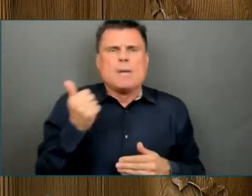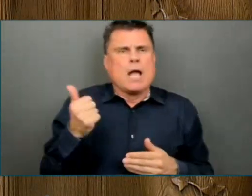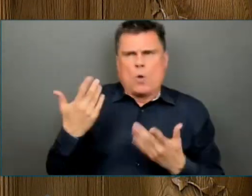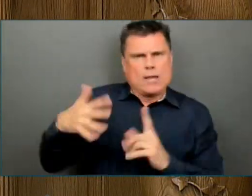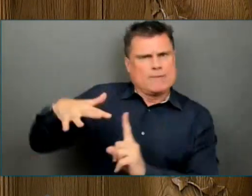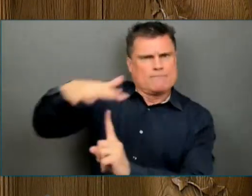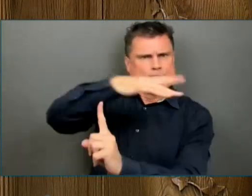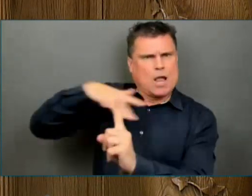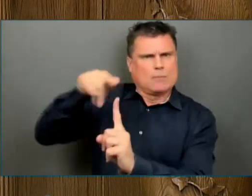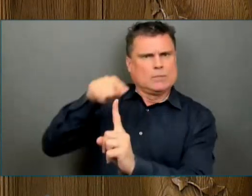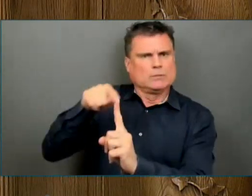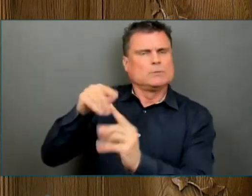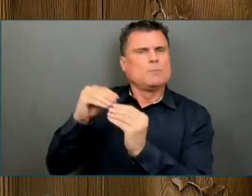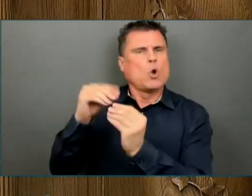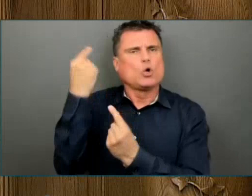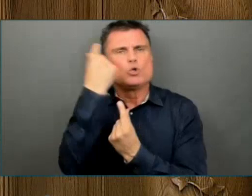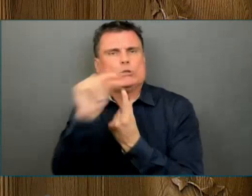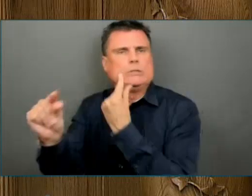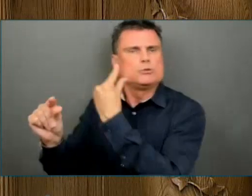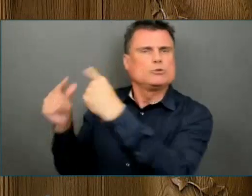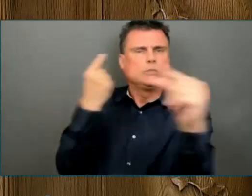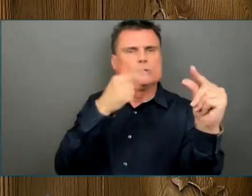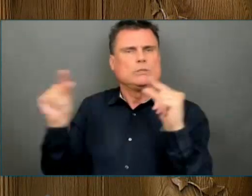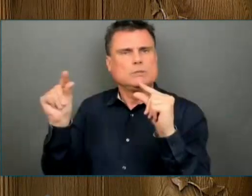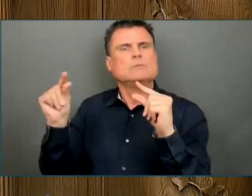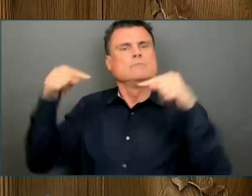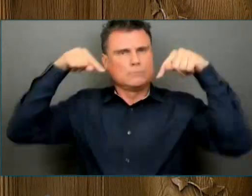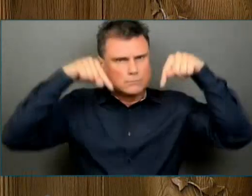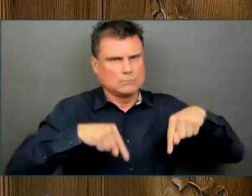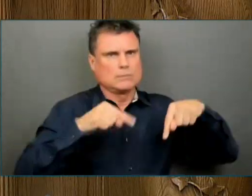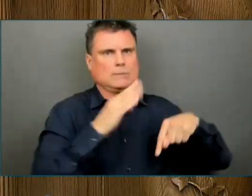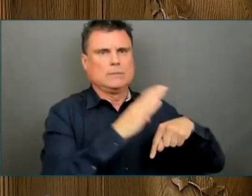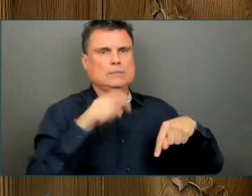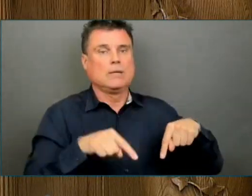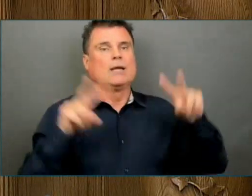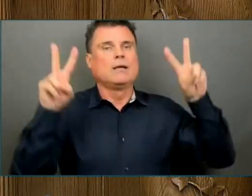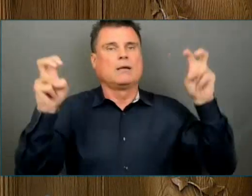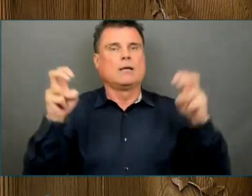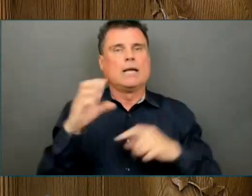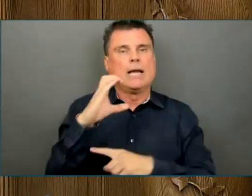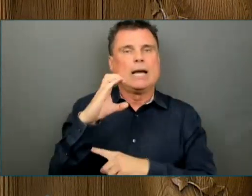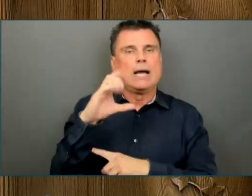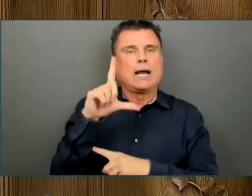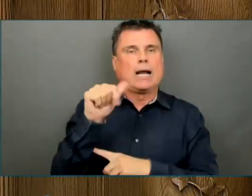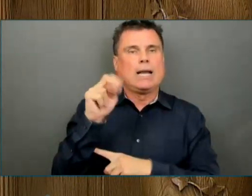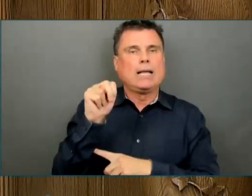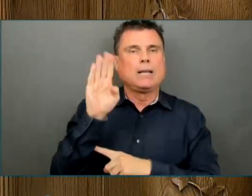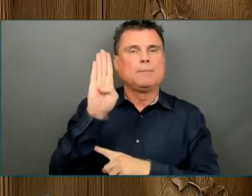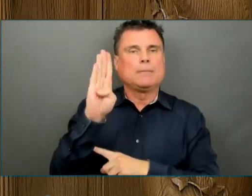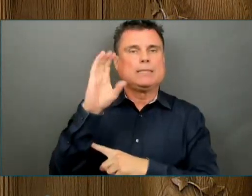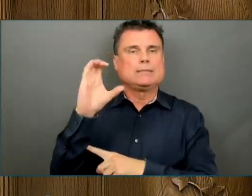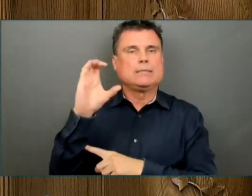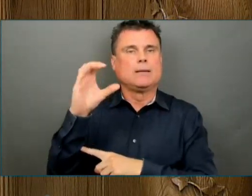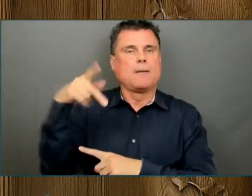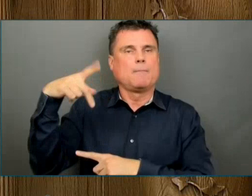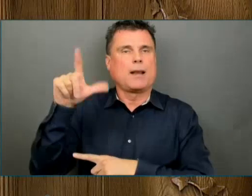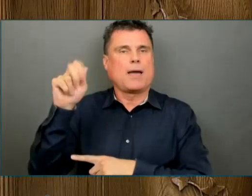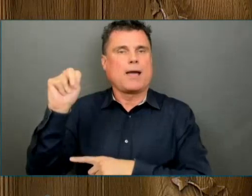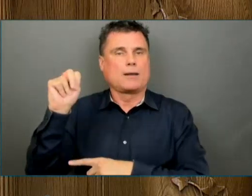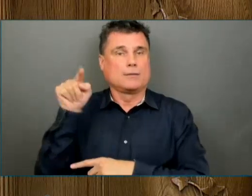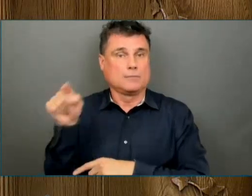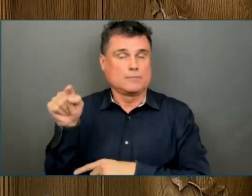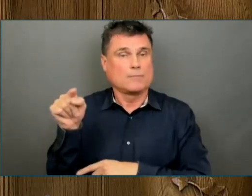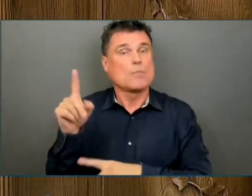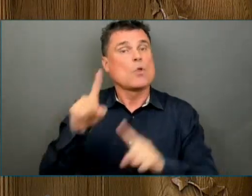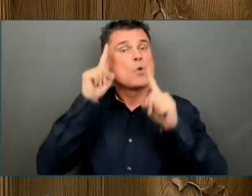BC Plan. It is North America's most progressive plan to reduce carbon pollution, while creating good new family